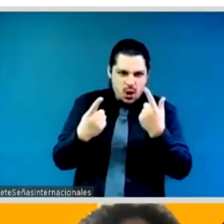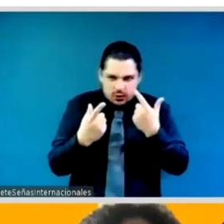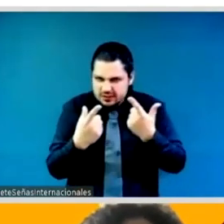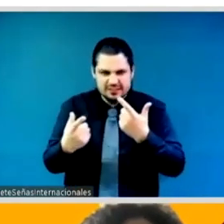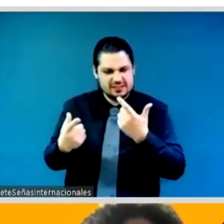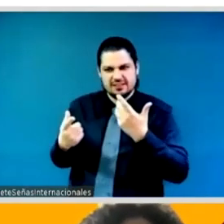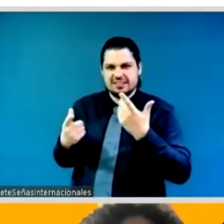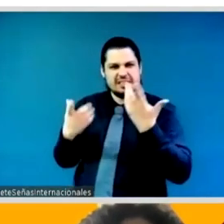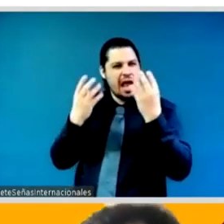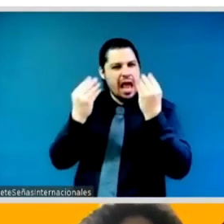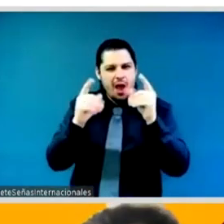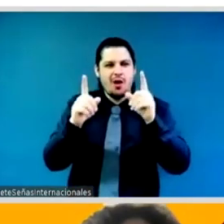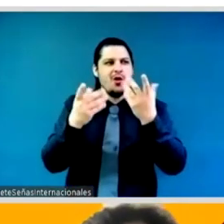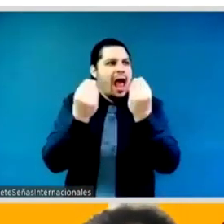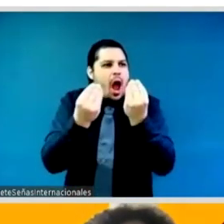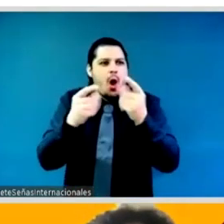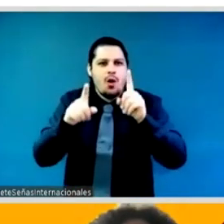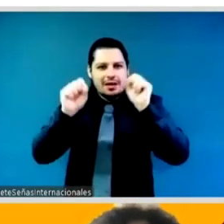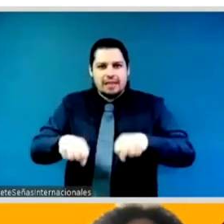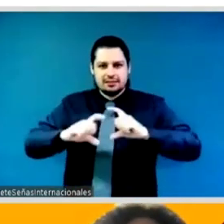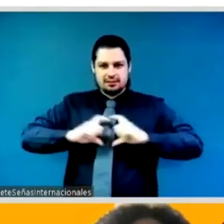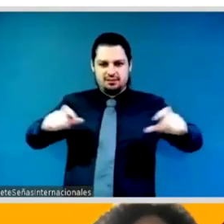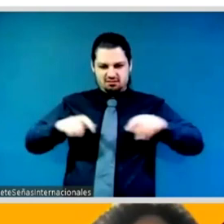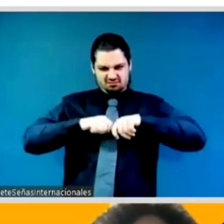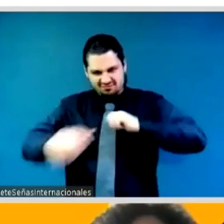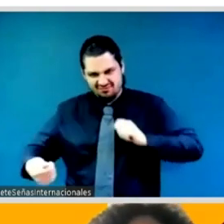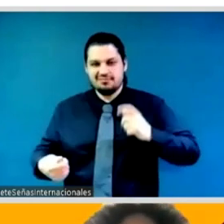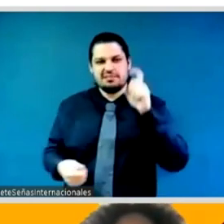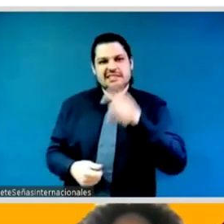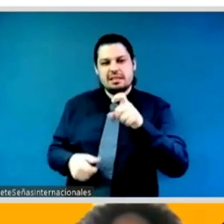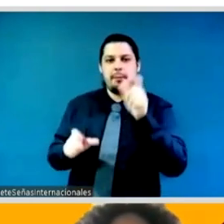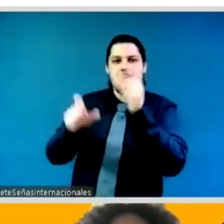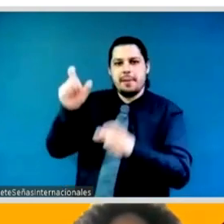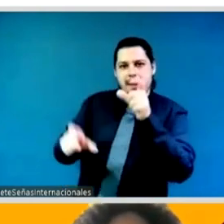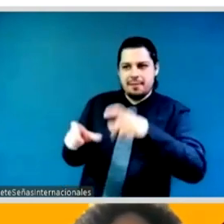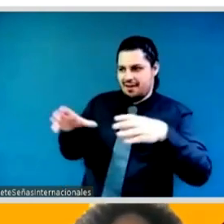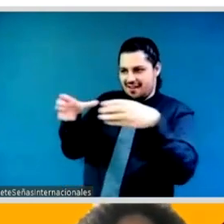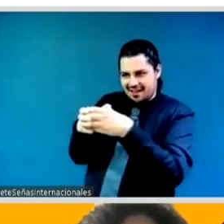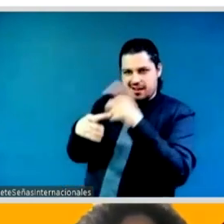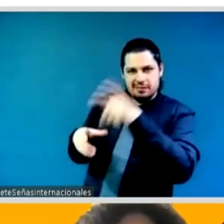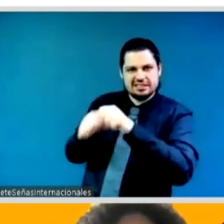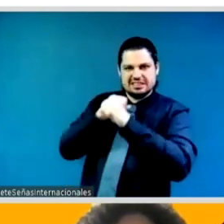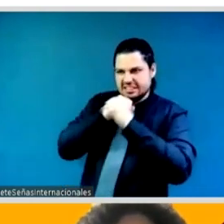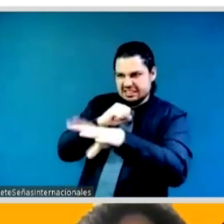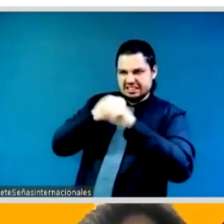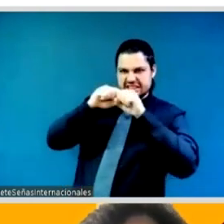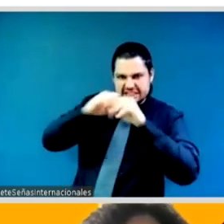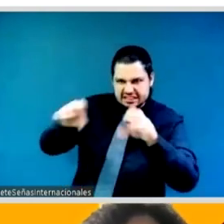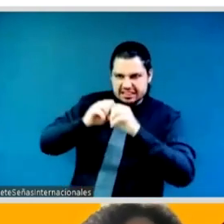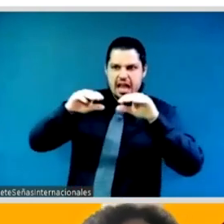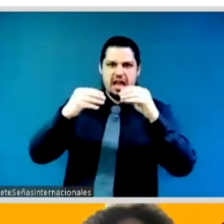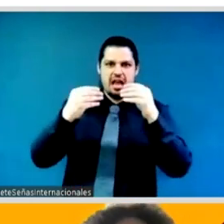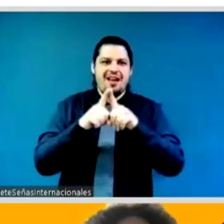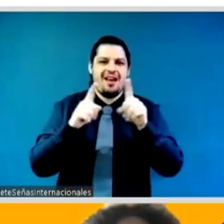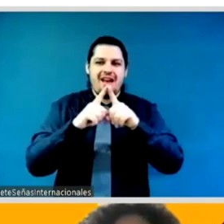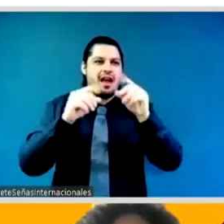also suggestions on other commitments that could be put forward thank you indeed thank you so much for getting us started there veronica